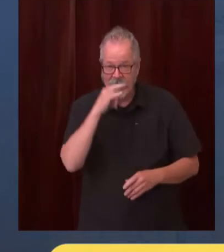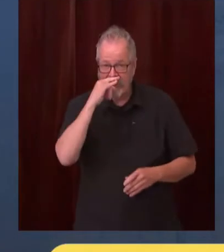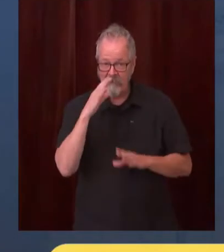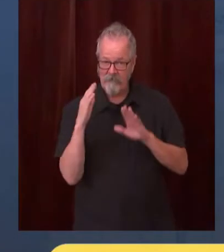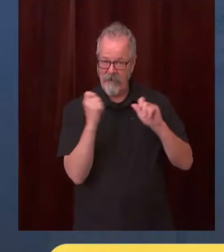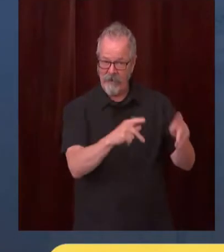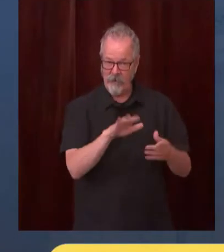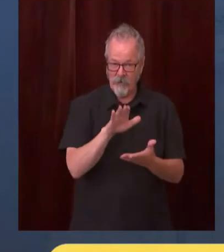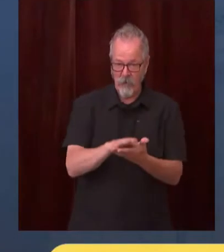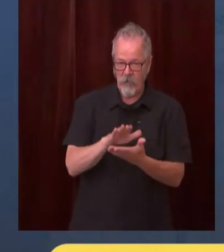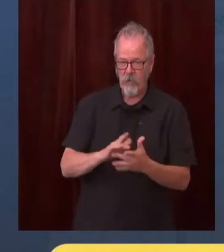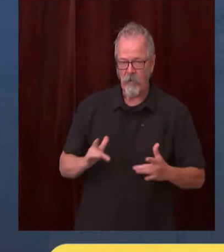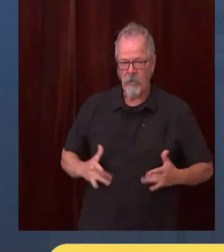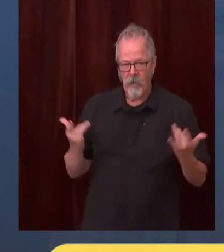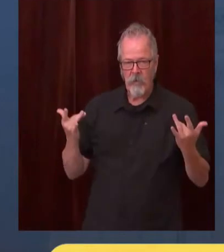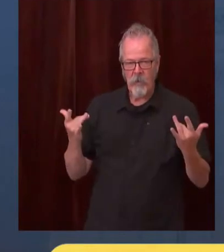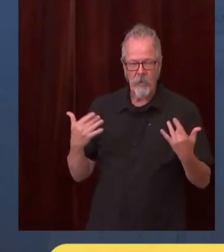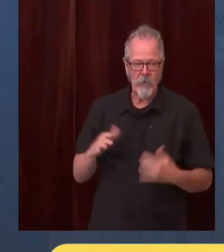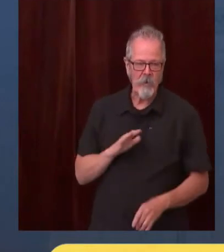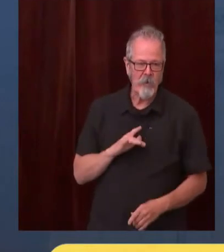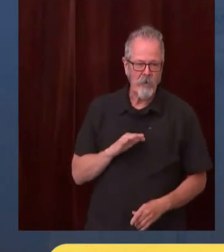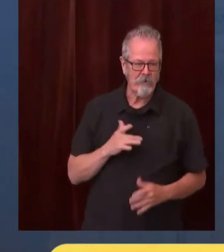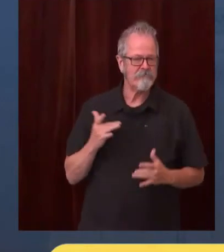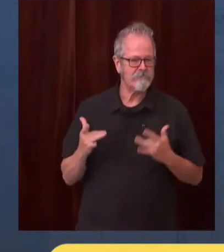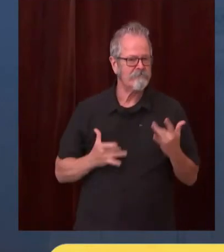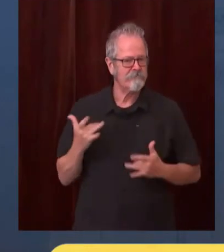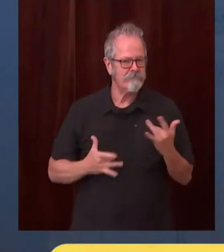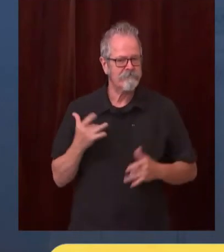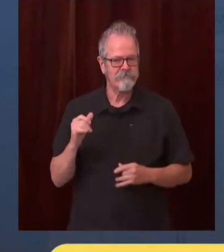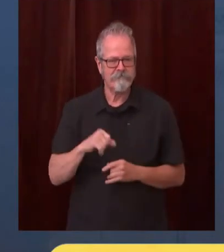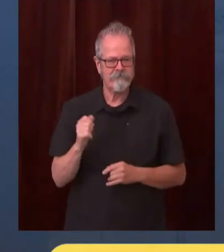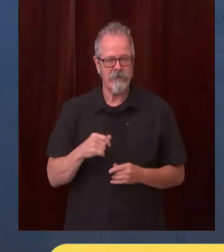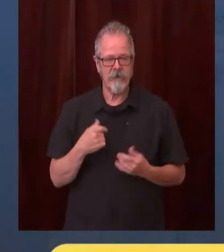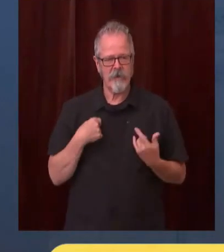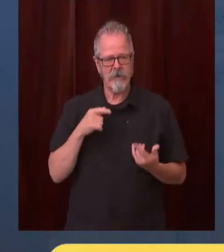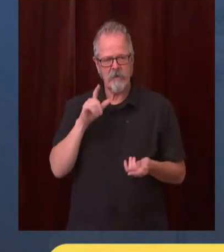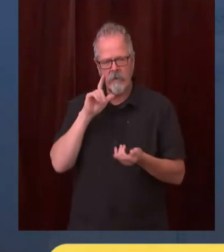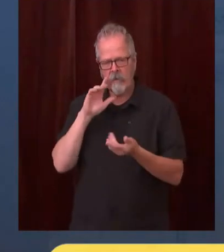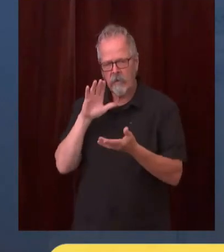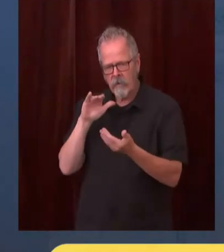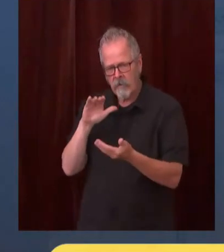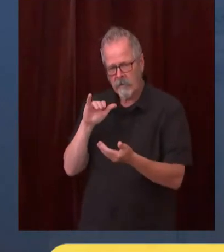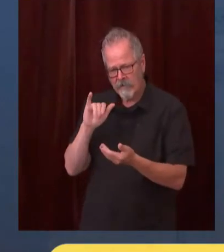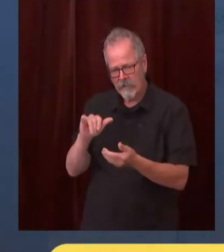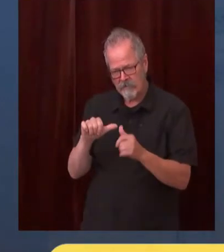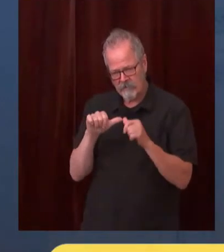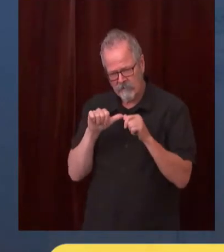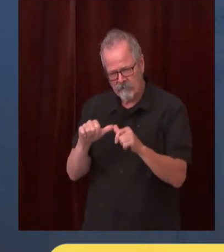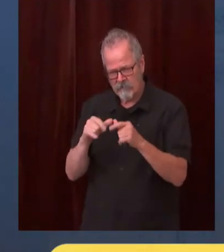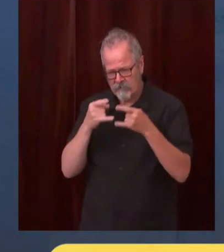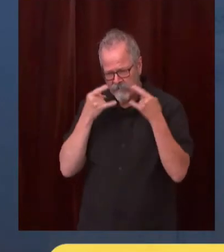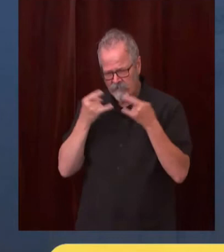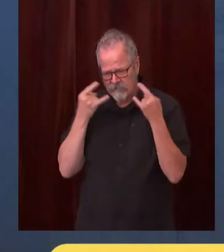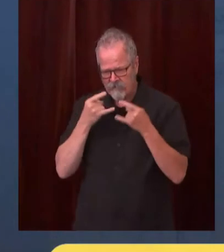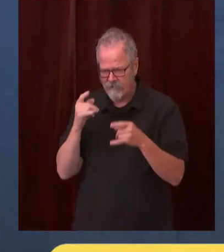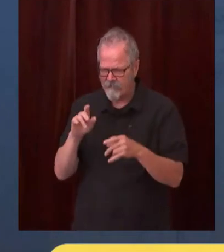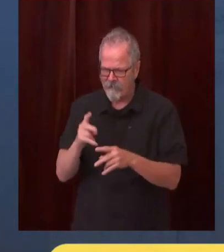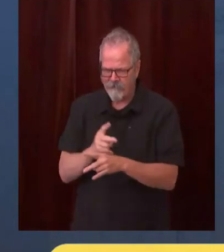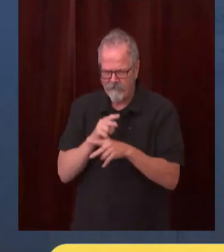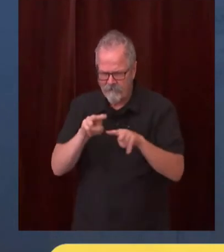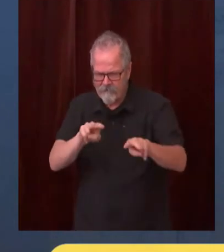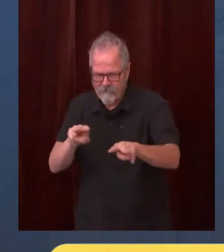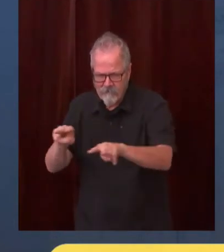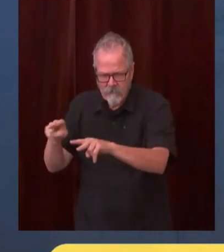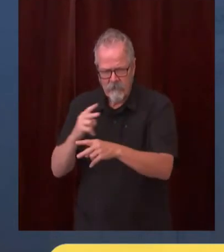we are most hopeful that if we continue our masking work if we're careful which our educators